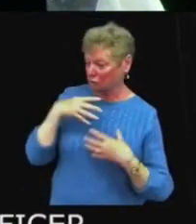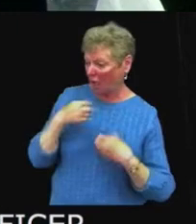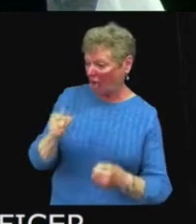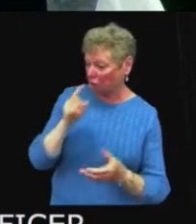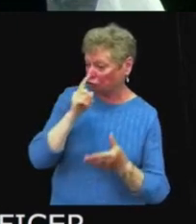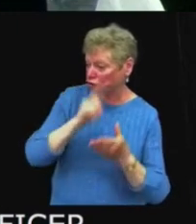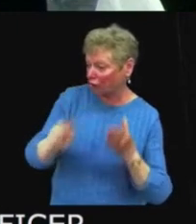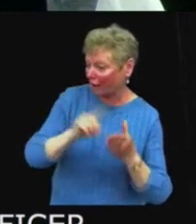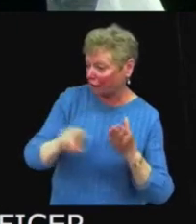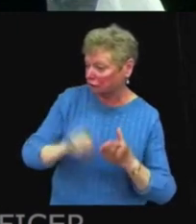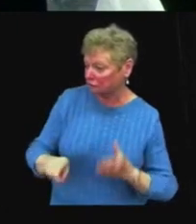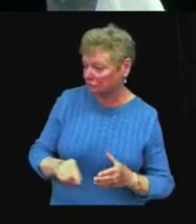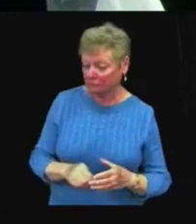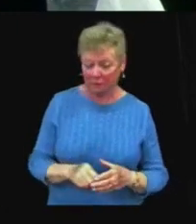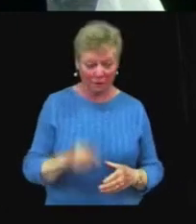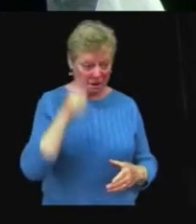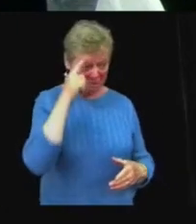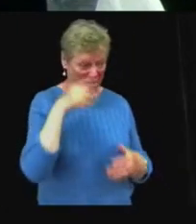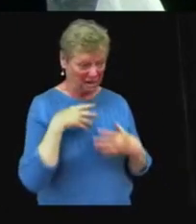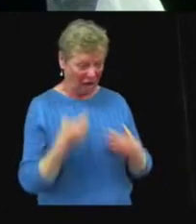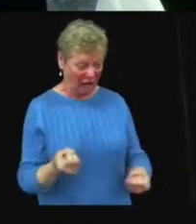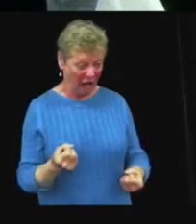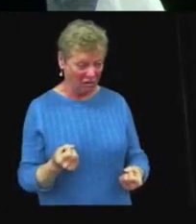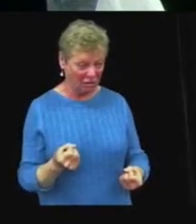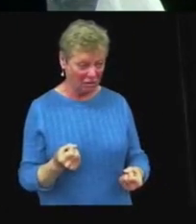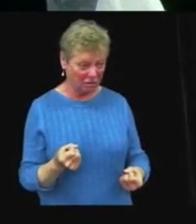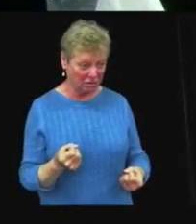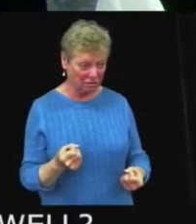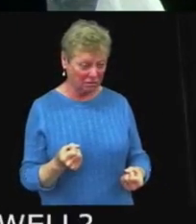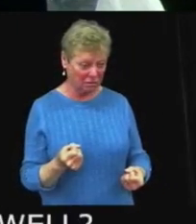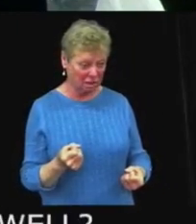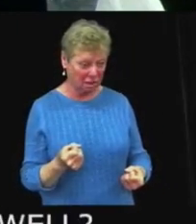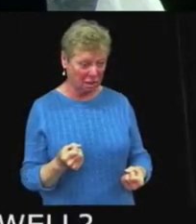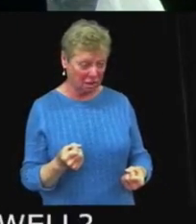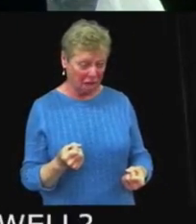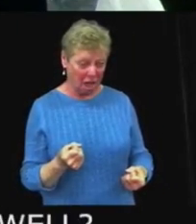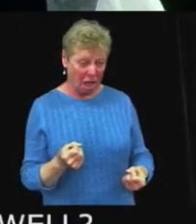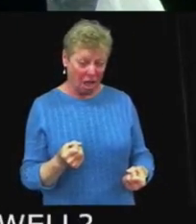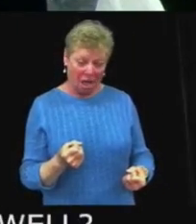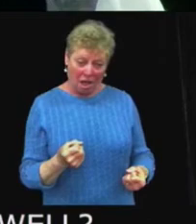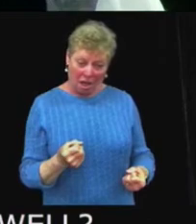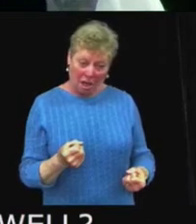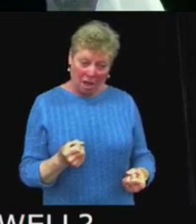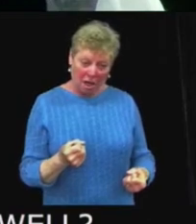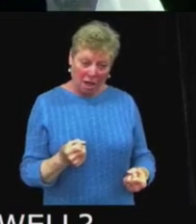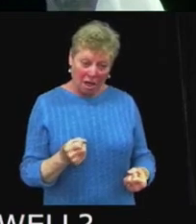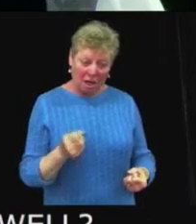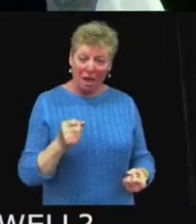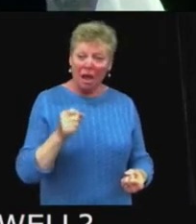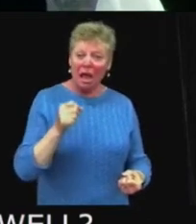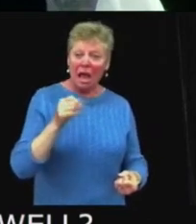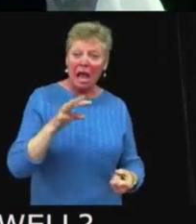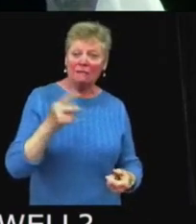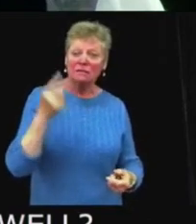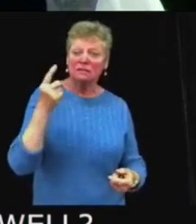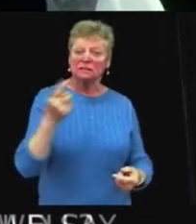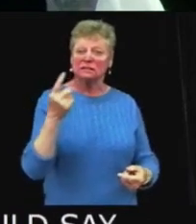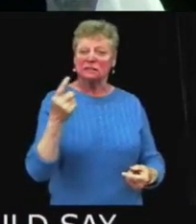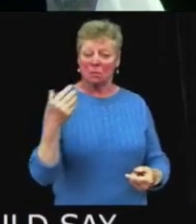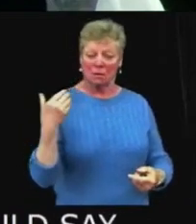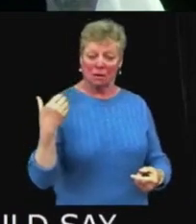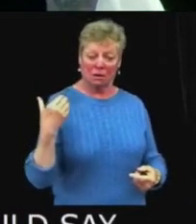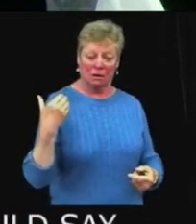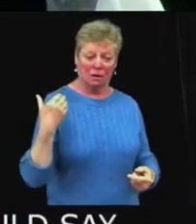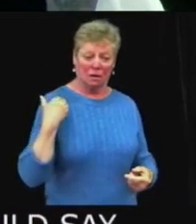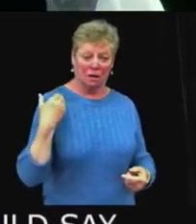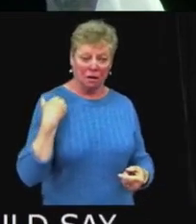if I could, if someone could say to Moore that I didn't have to have any of my